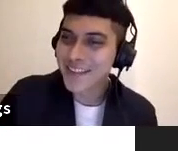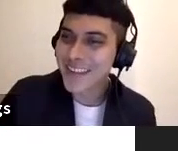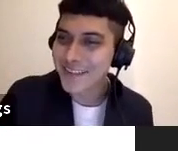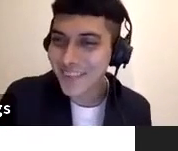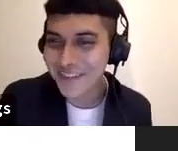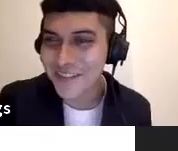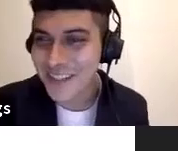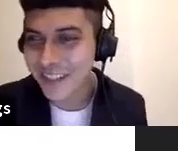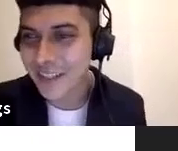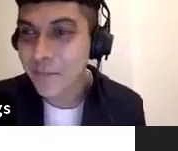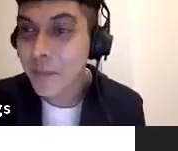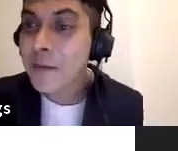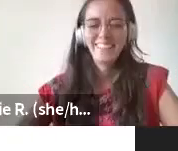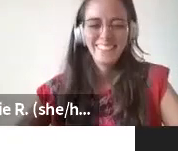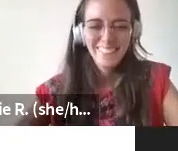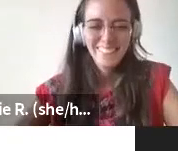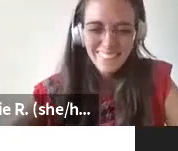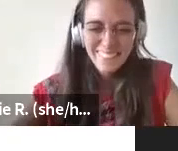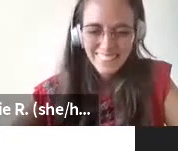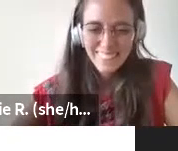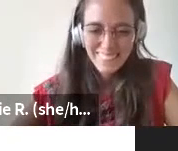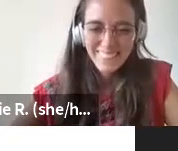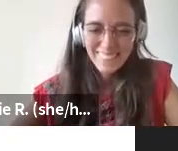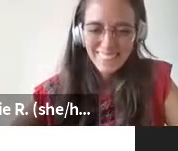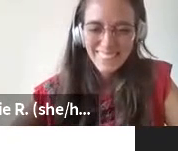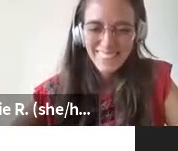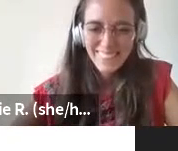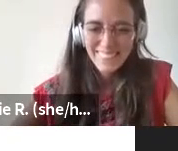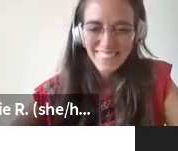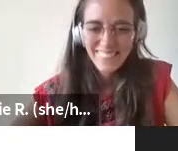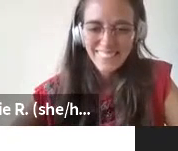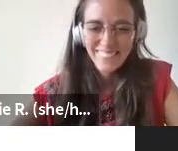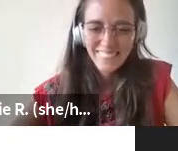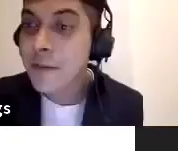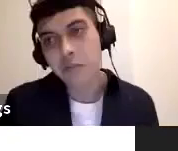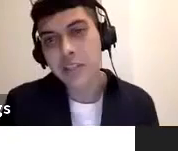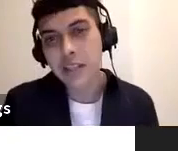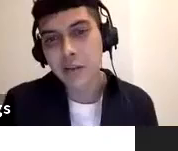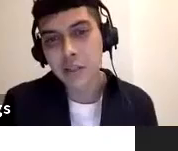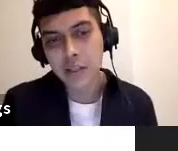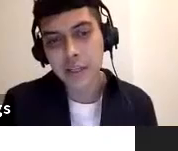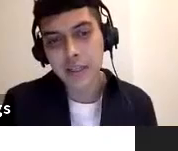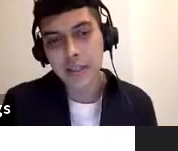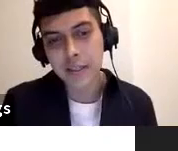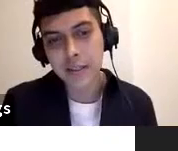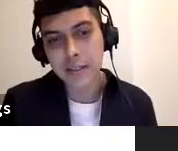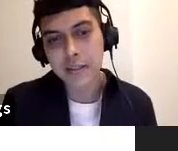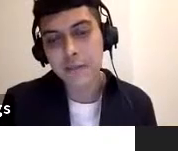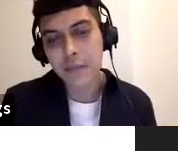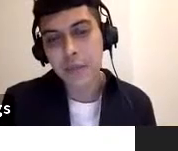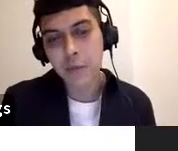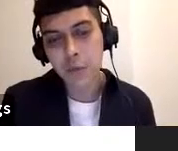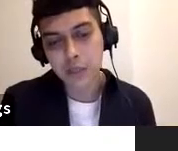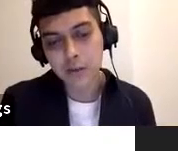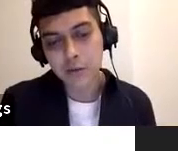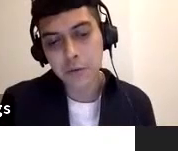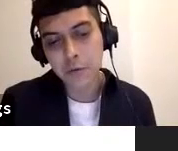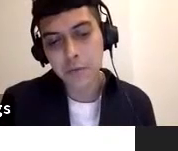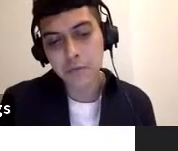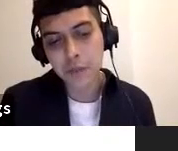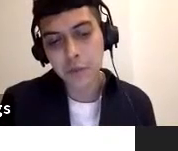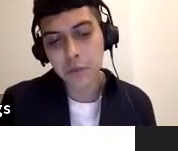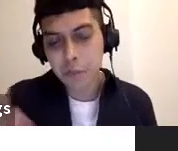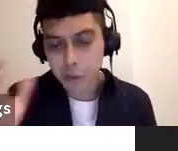running out of time unfortunately but talking in the video conference lounge uh just wanted